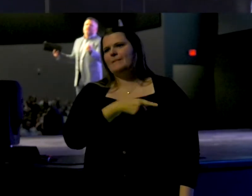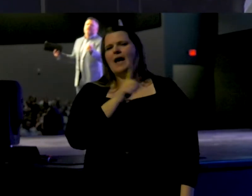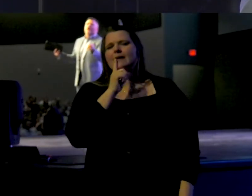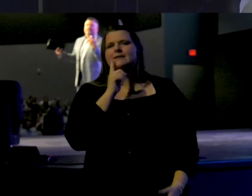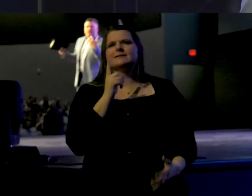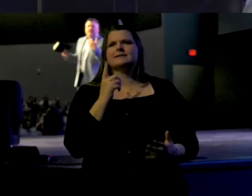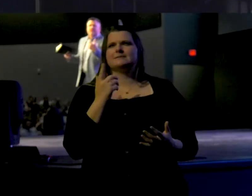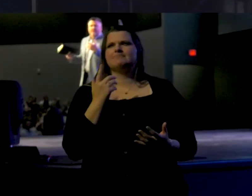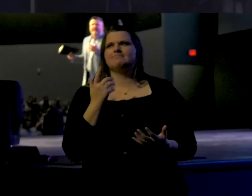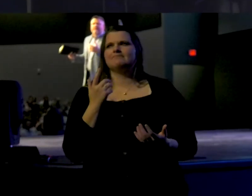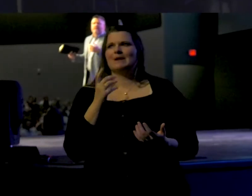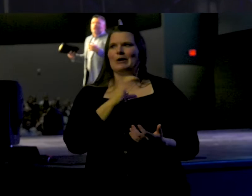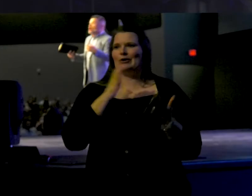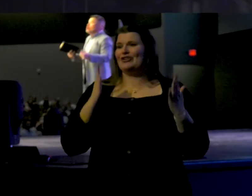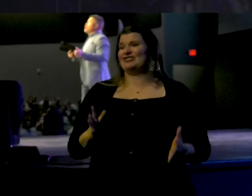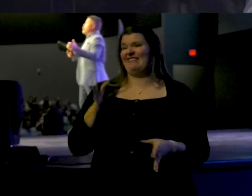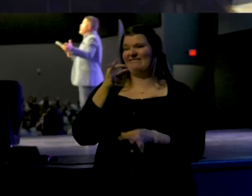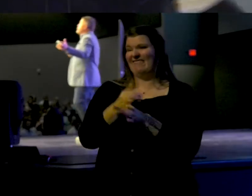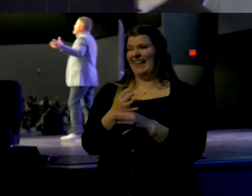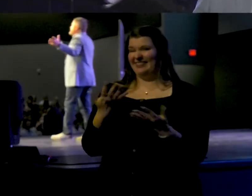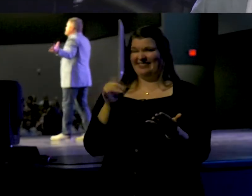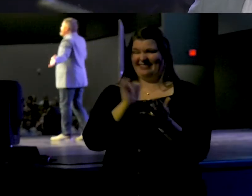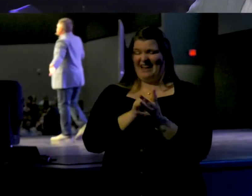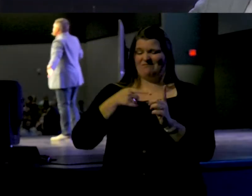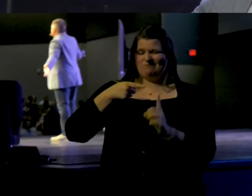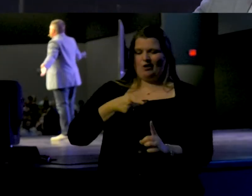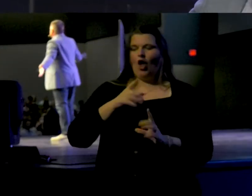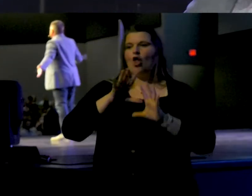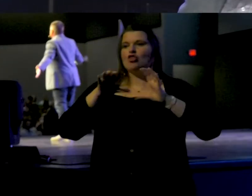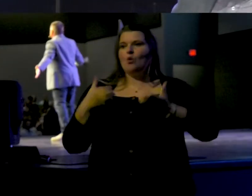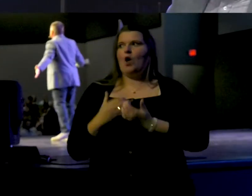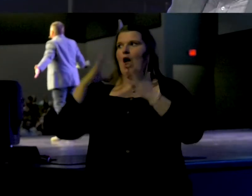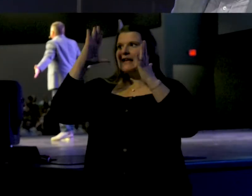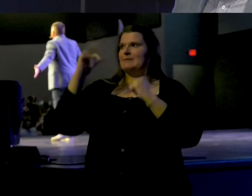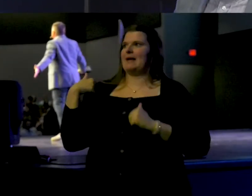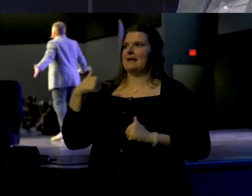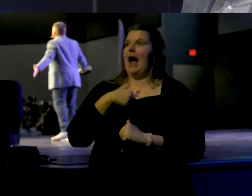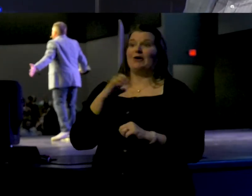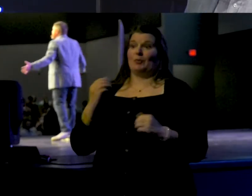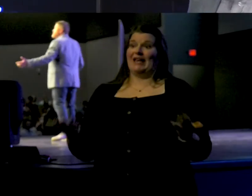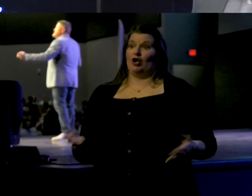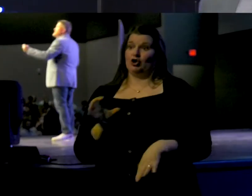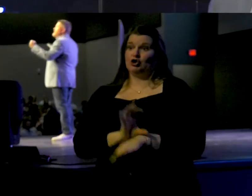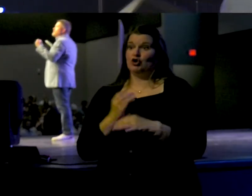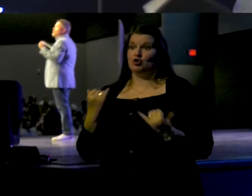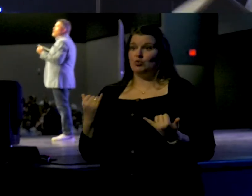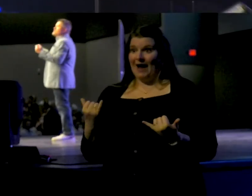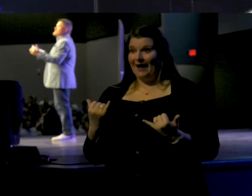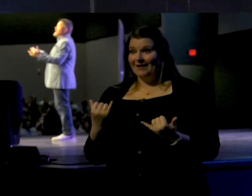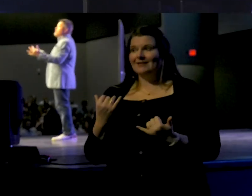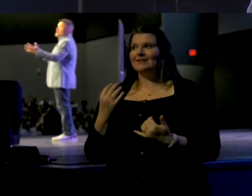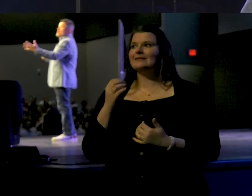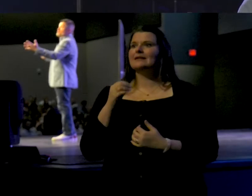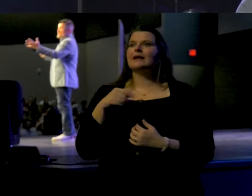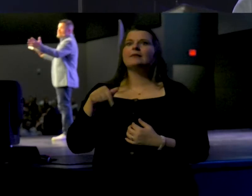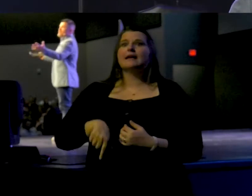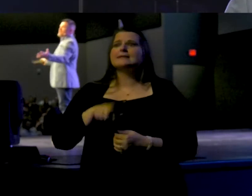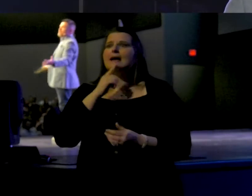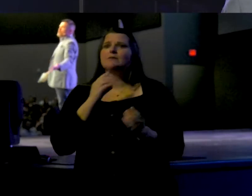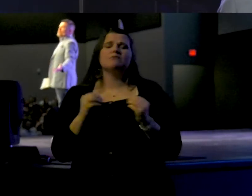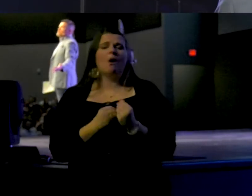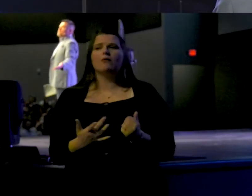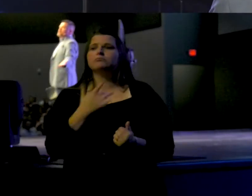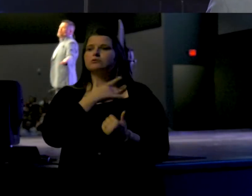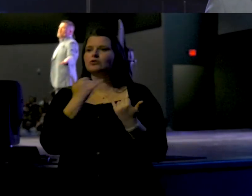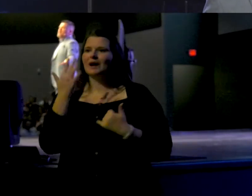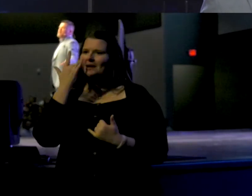tension of the Christian faith. The world expects us to be in church today. It means even more today because like